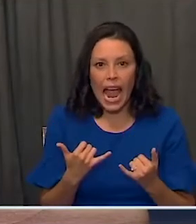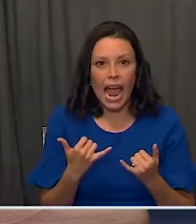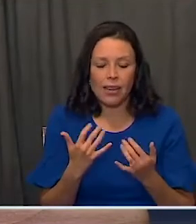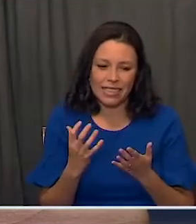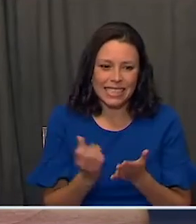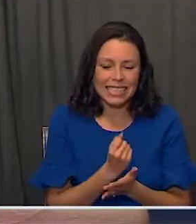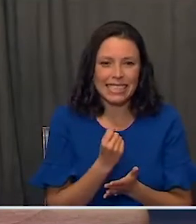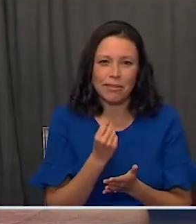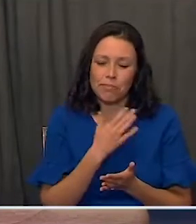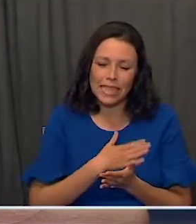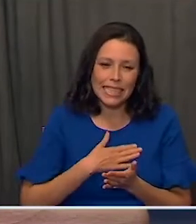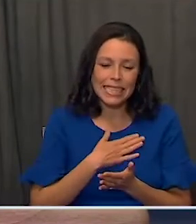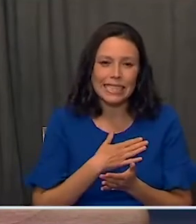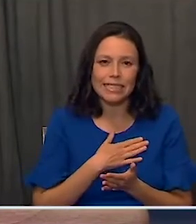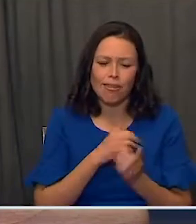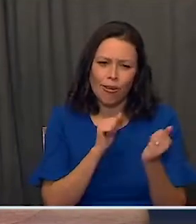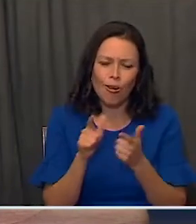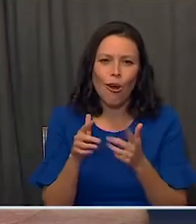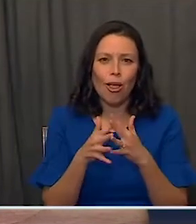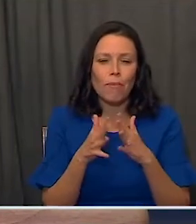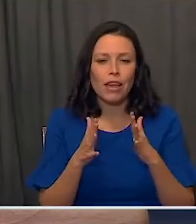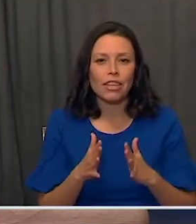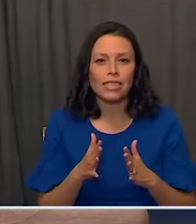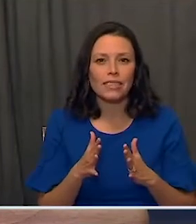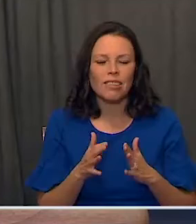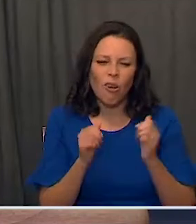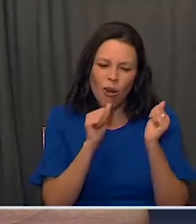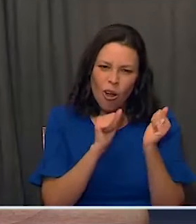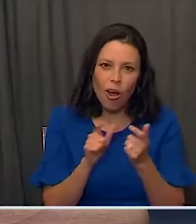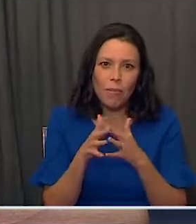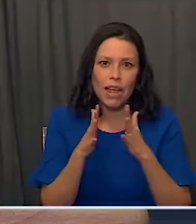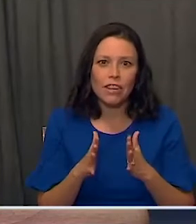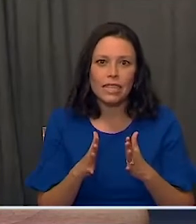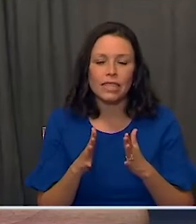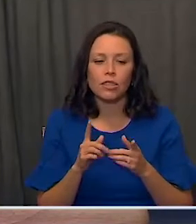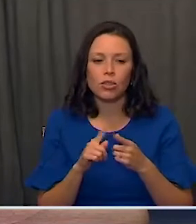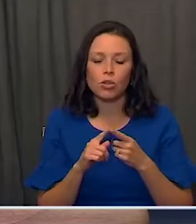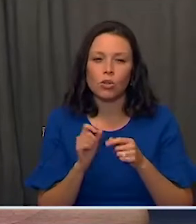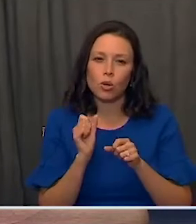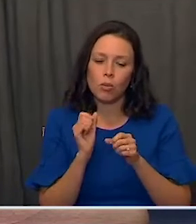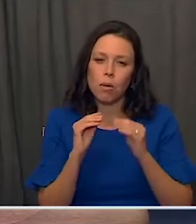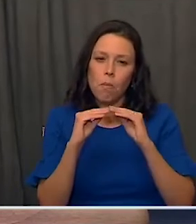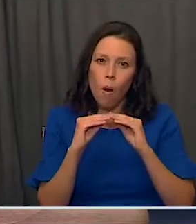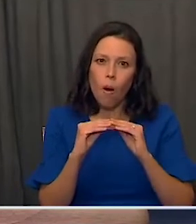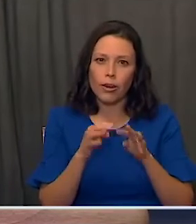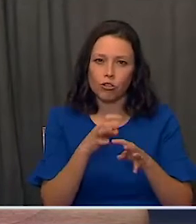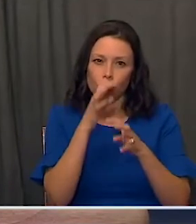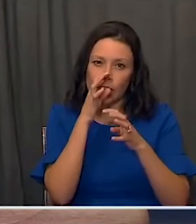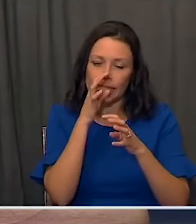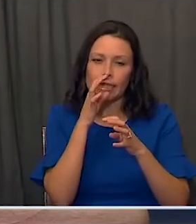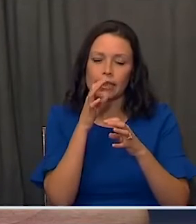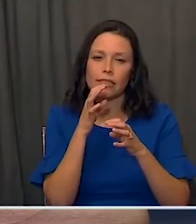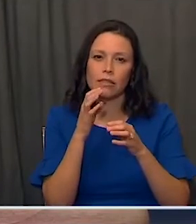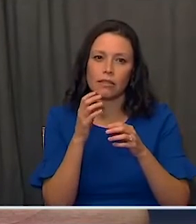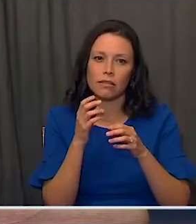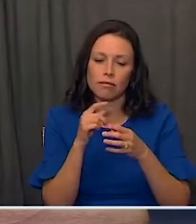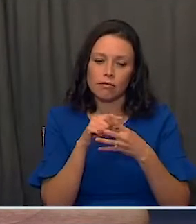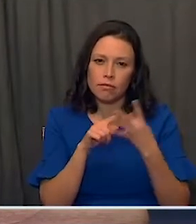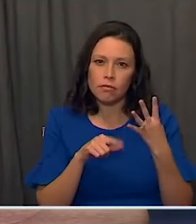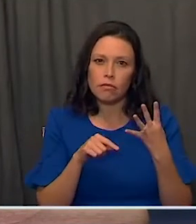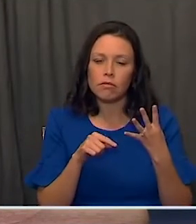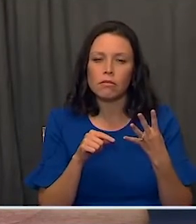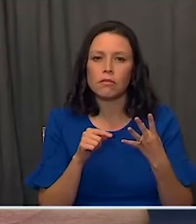than ever, we're asking all Americans, all Americans to redouble their efforts to be